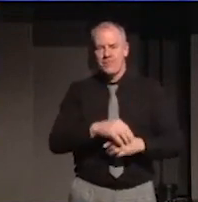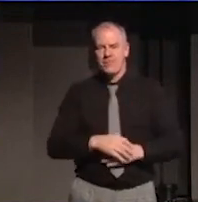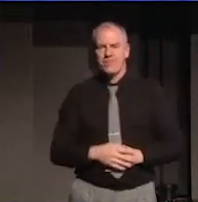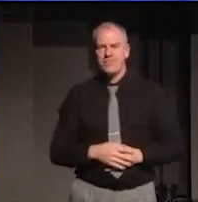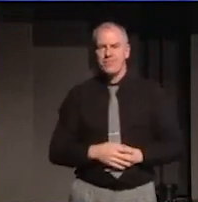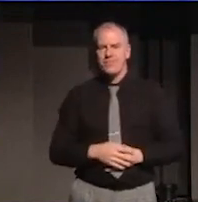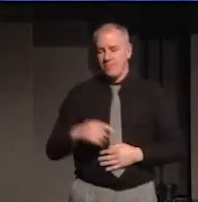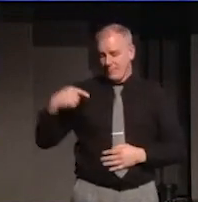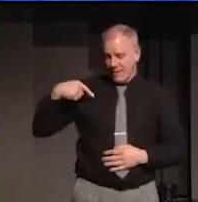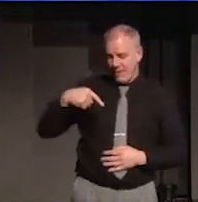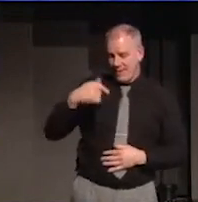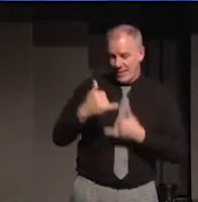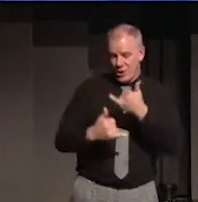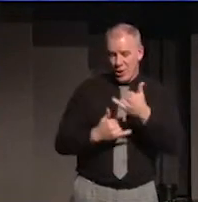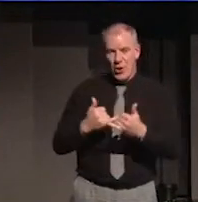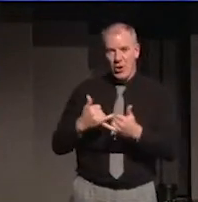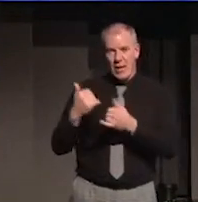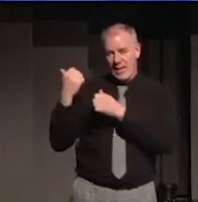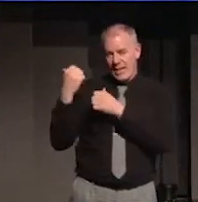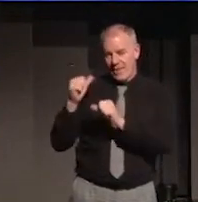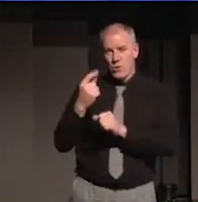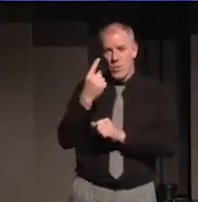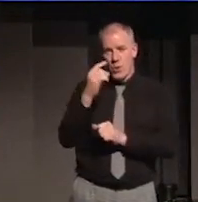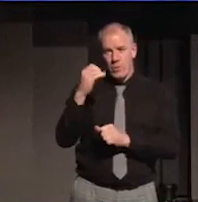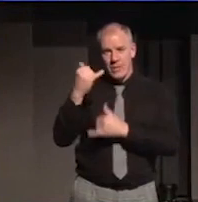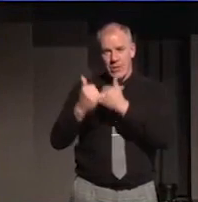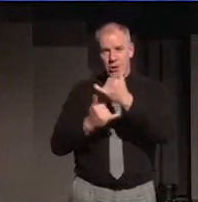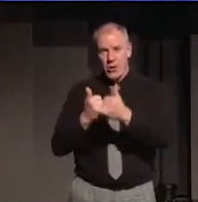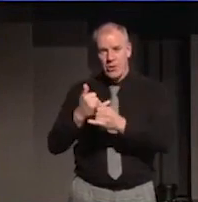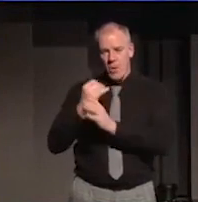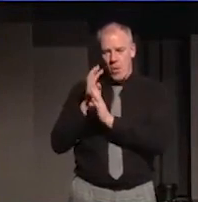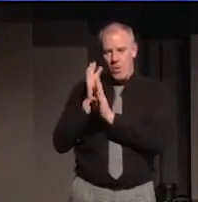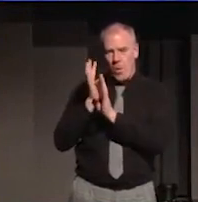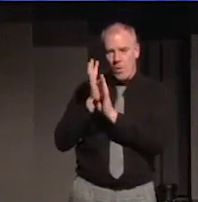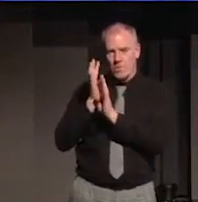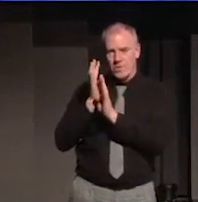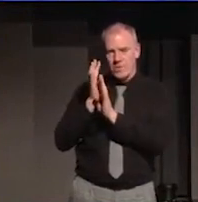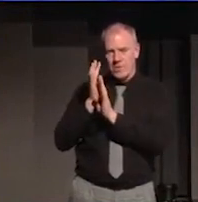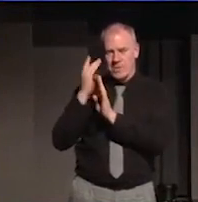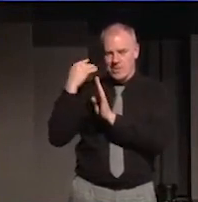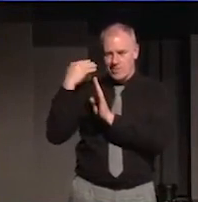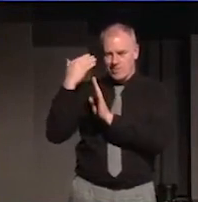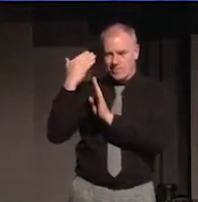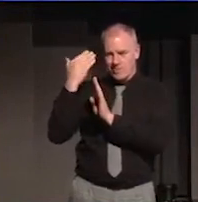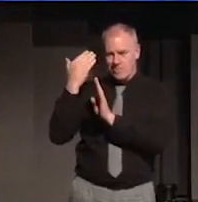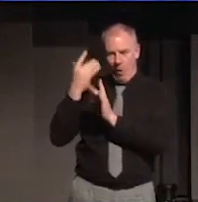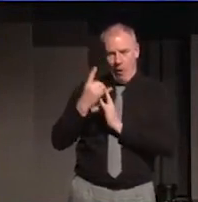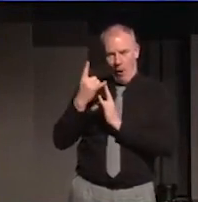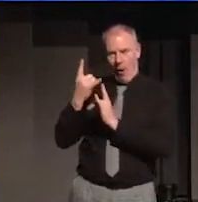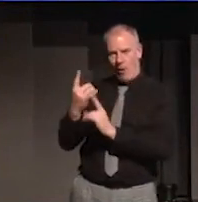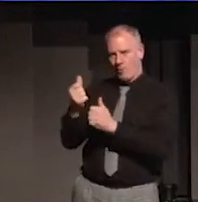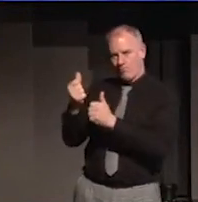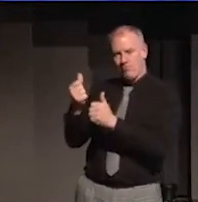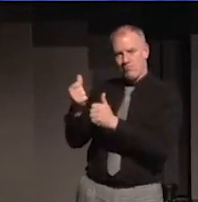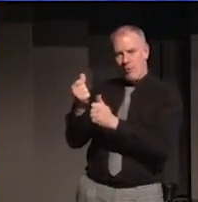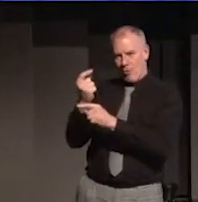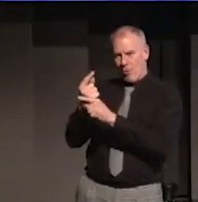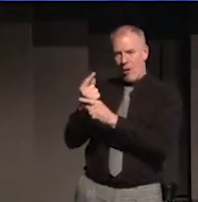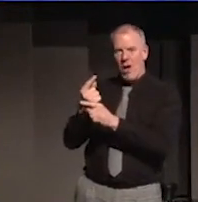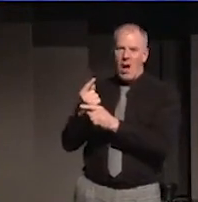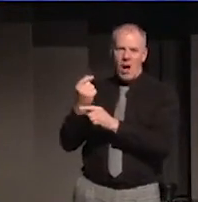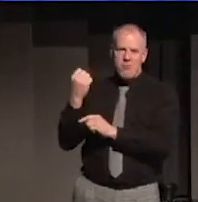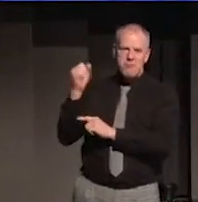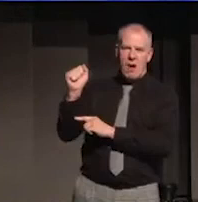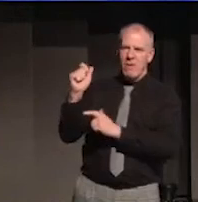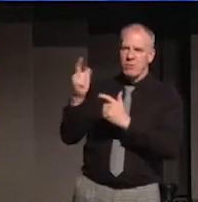In this year of centenaries, the ghosts of the past are easy to honor. It's way easier to sing a